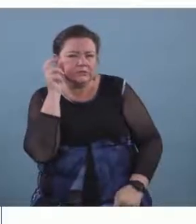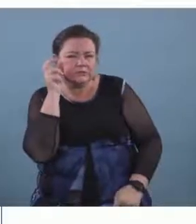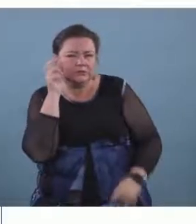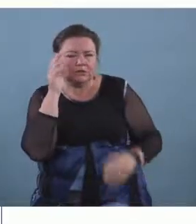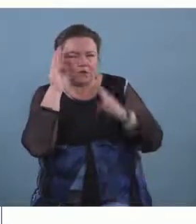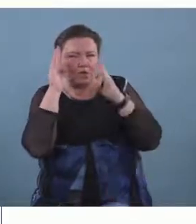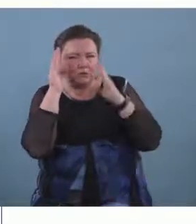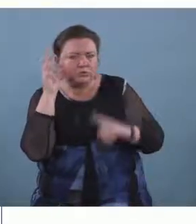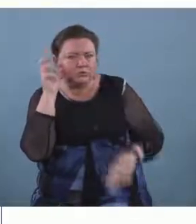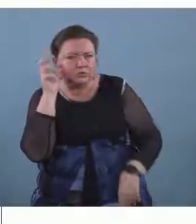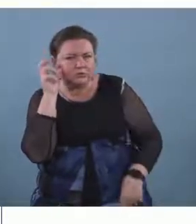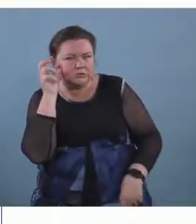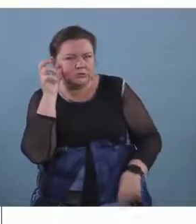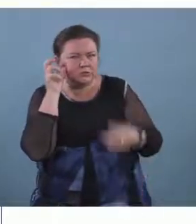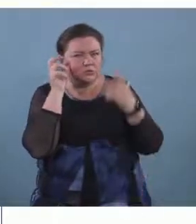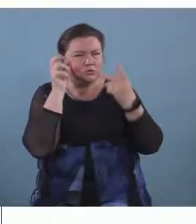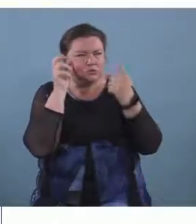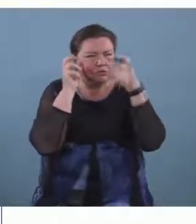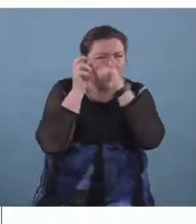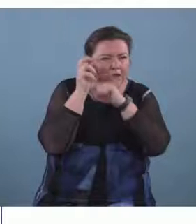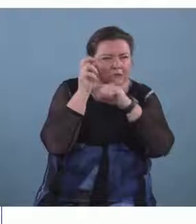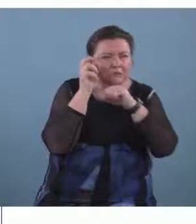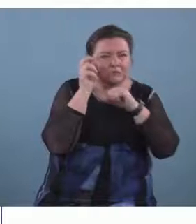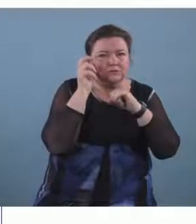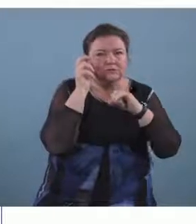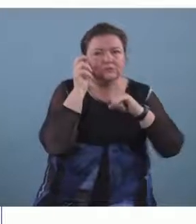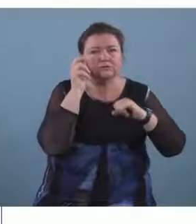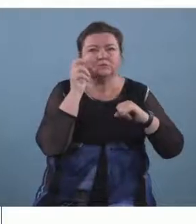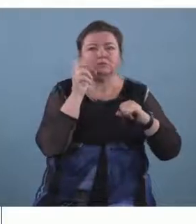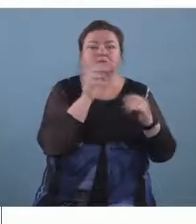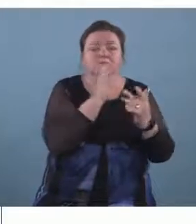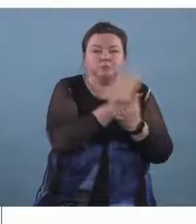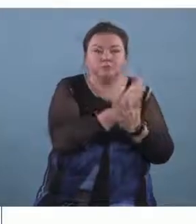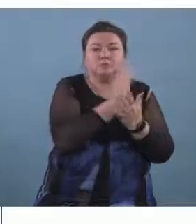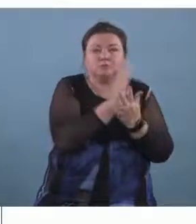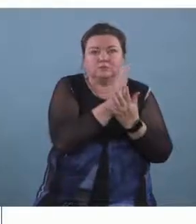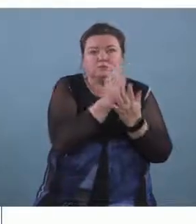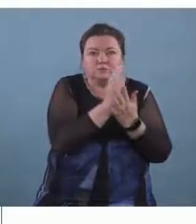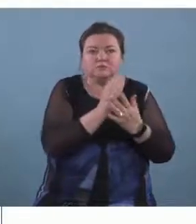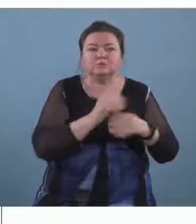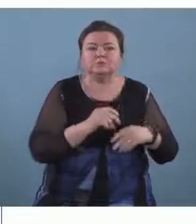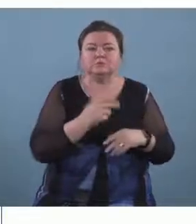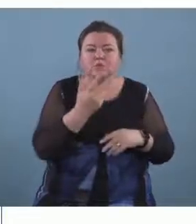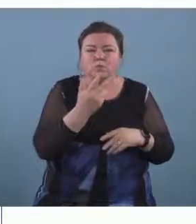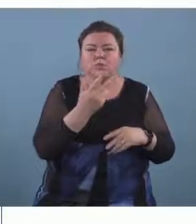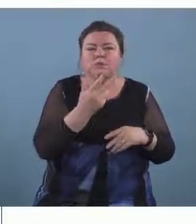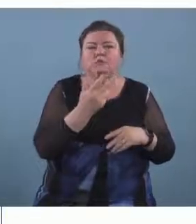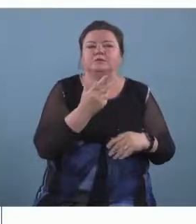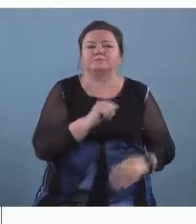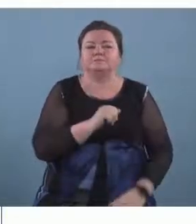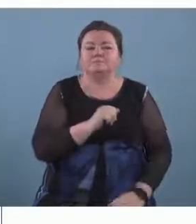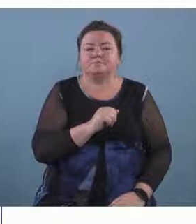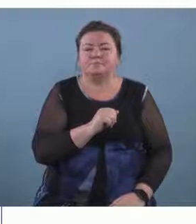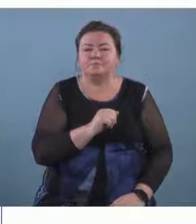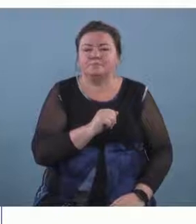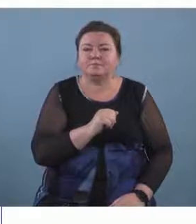and get three in a row um that's really good you're pushing them